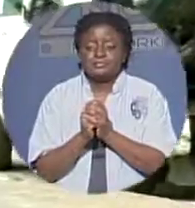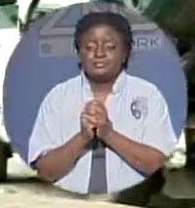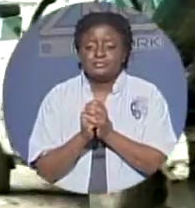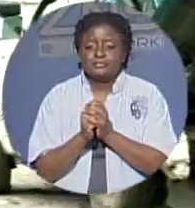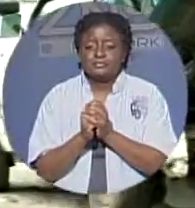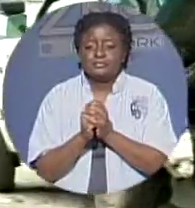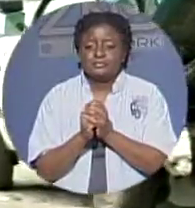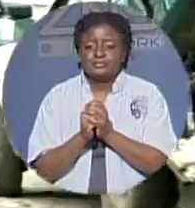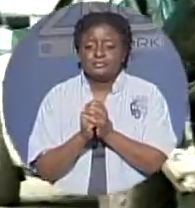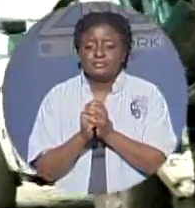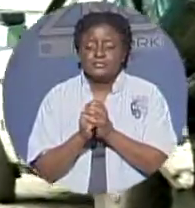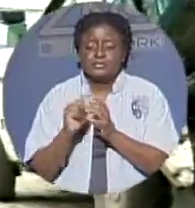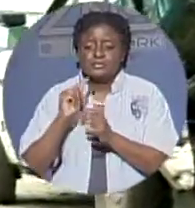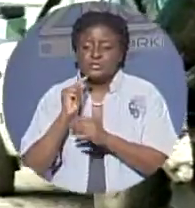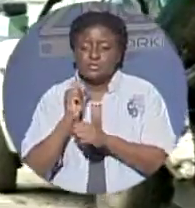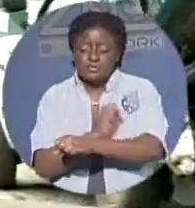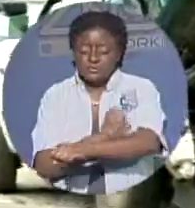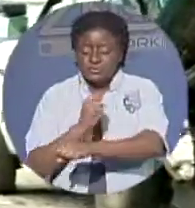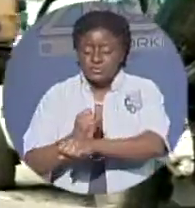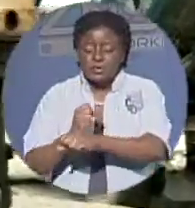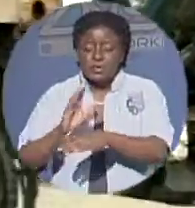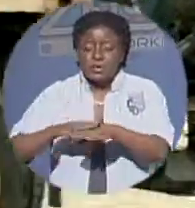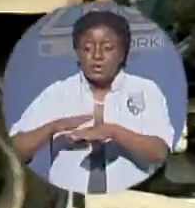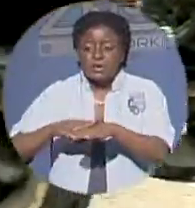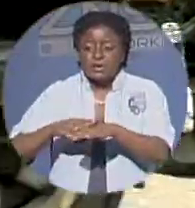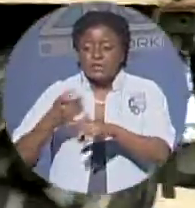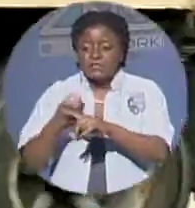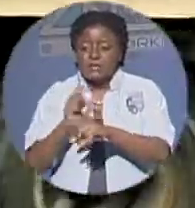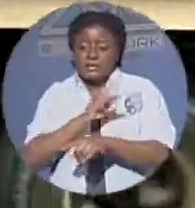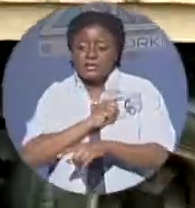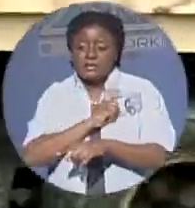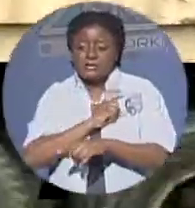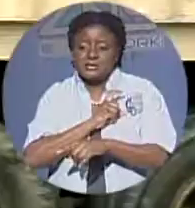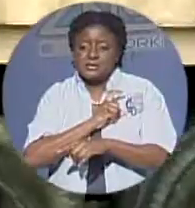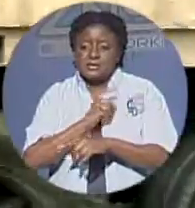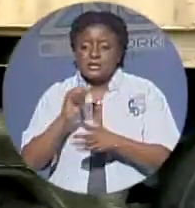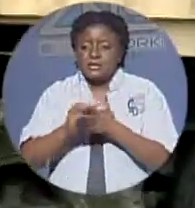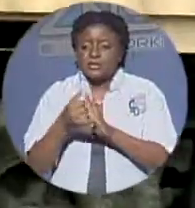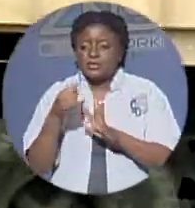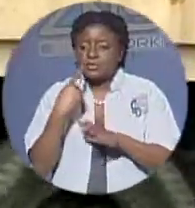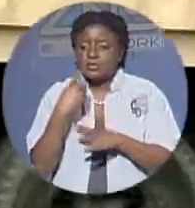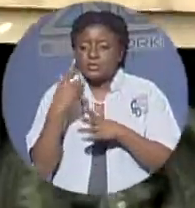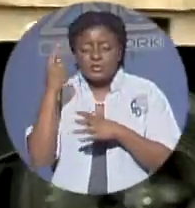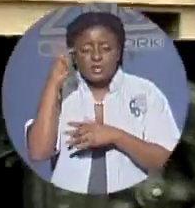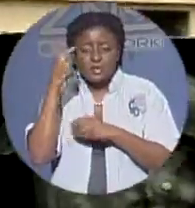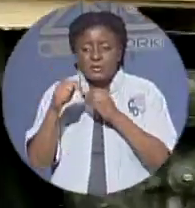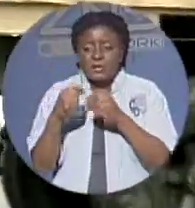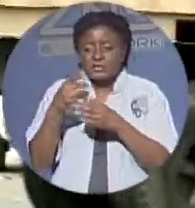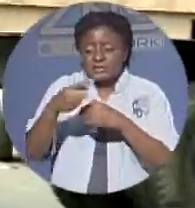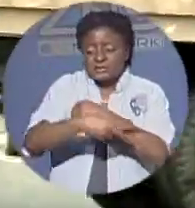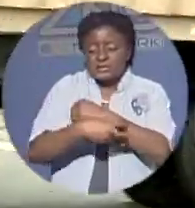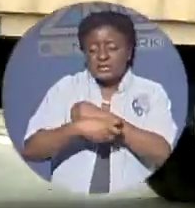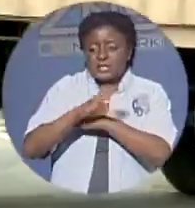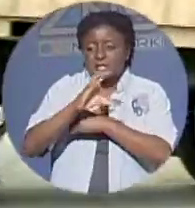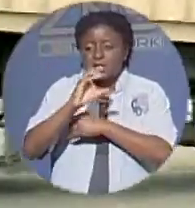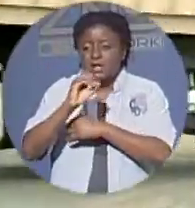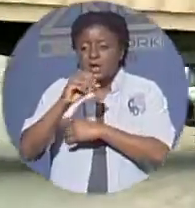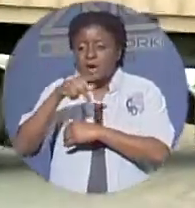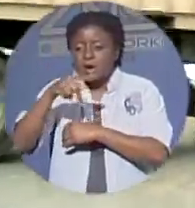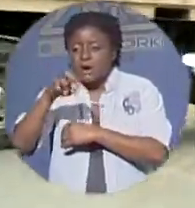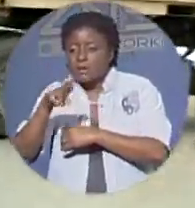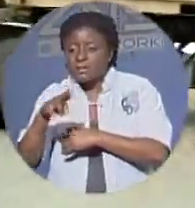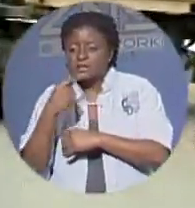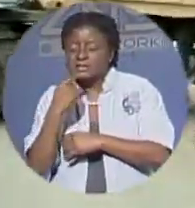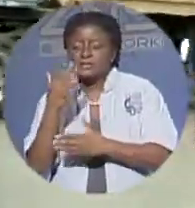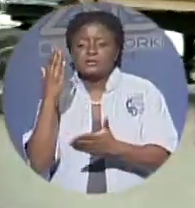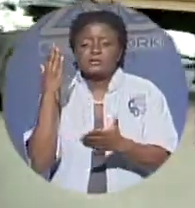a stern warning from the police tonight would be copper thieves stop that's just two days after two men were caught stealing the water